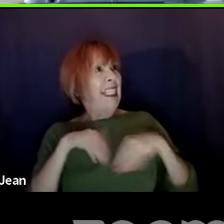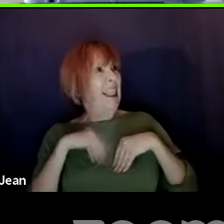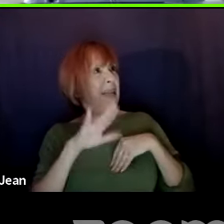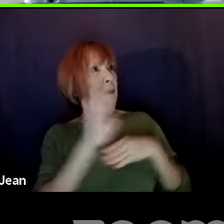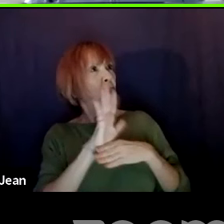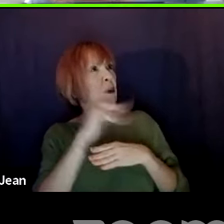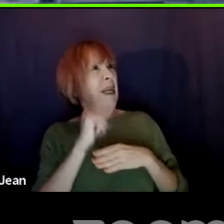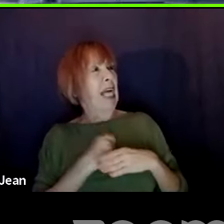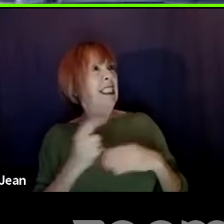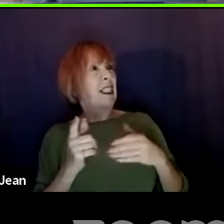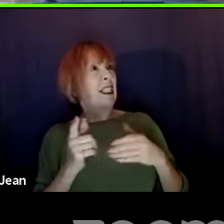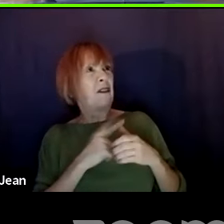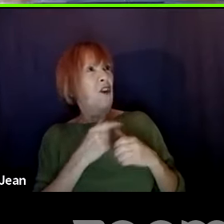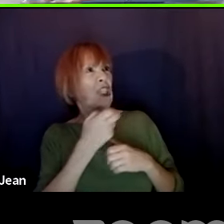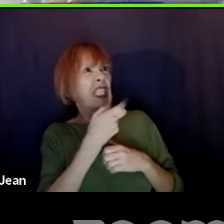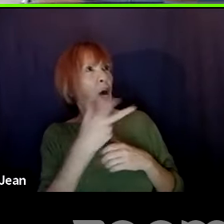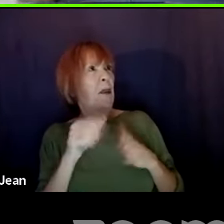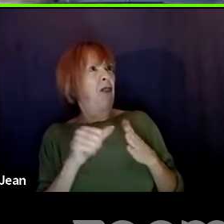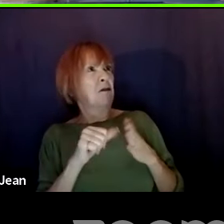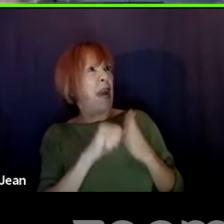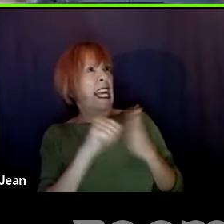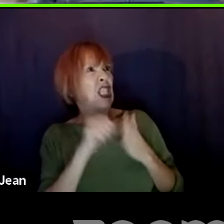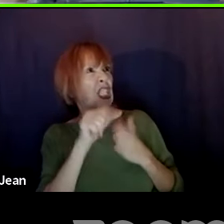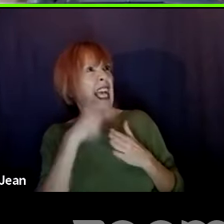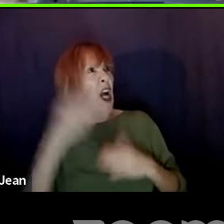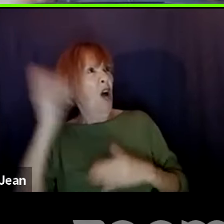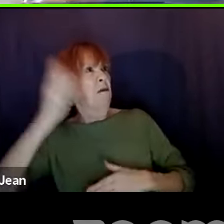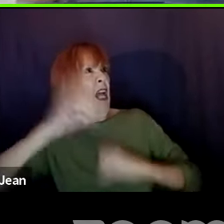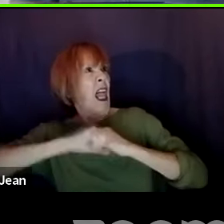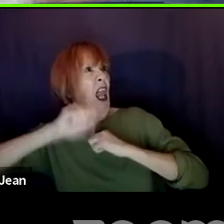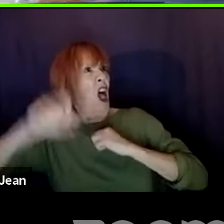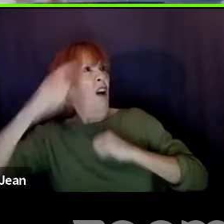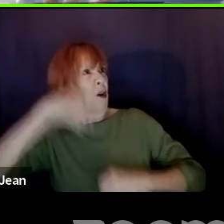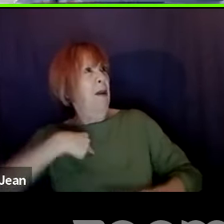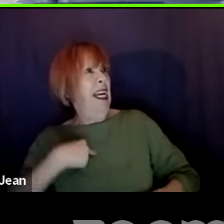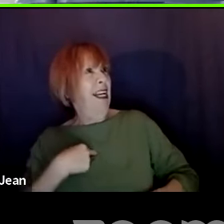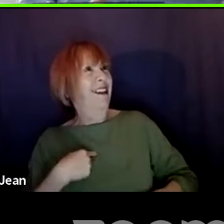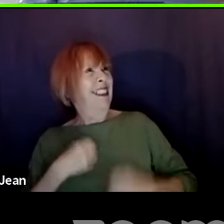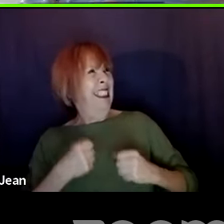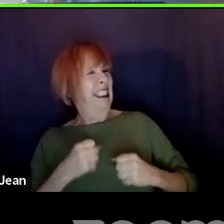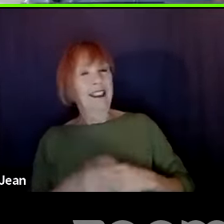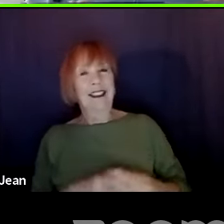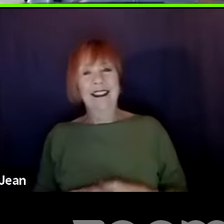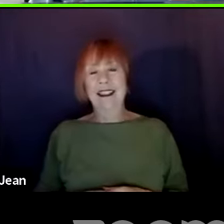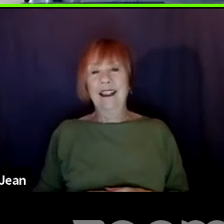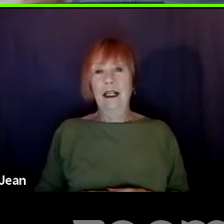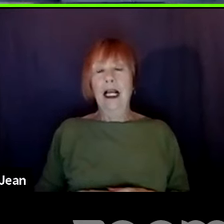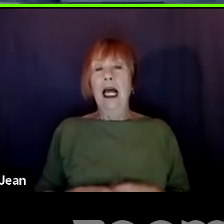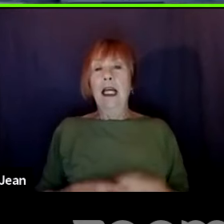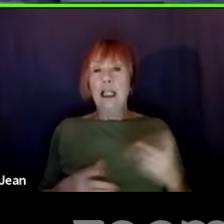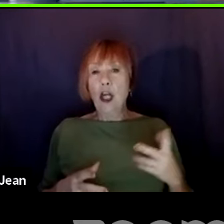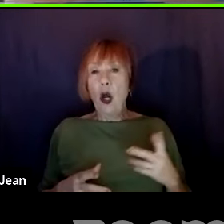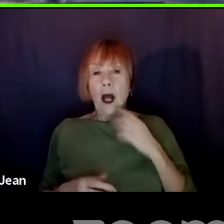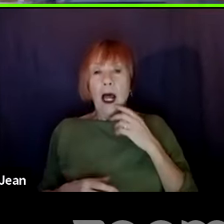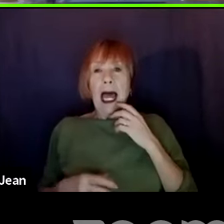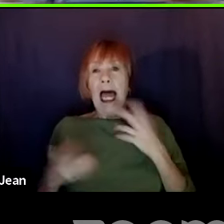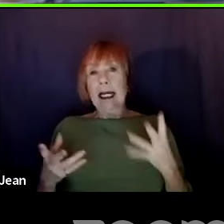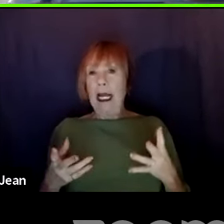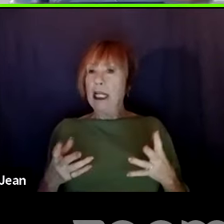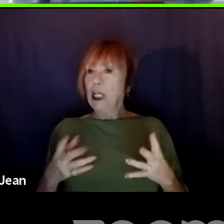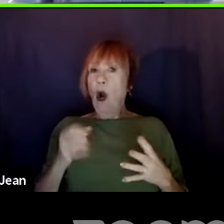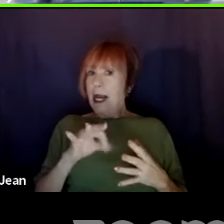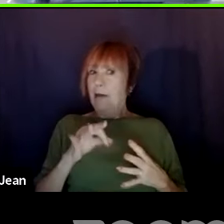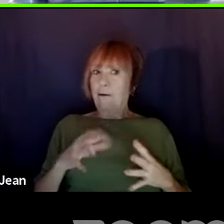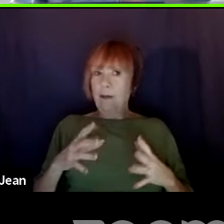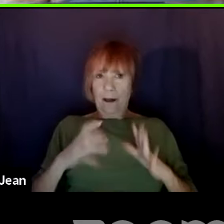you know, I, I like speeches. I like people that those are, those were both larger than life characters that had a reason to kind of get